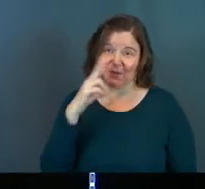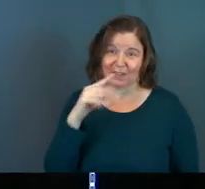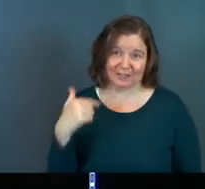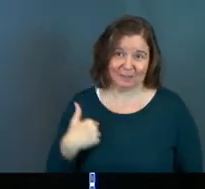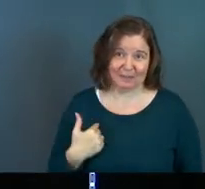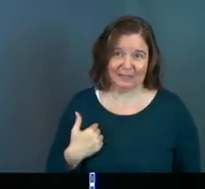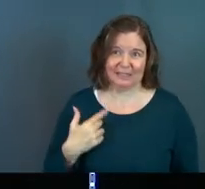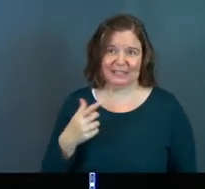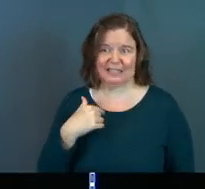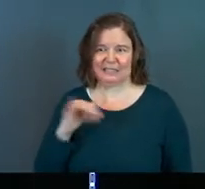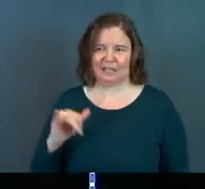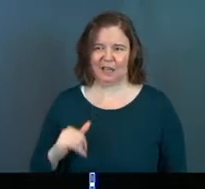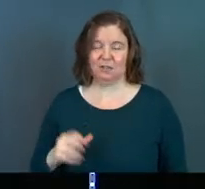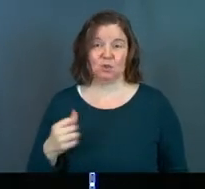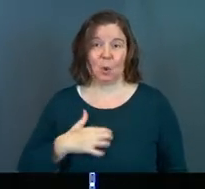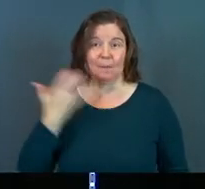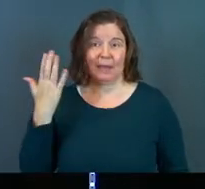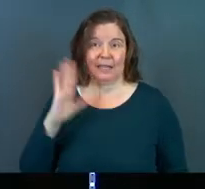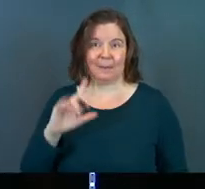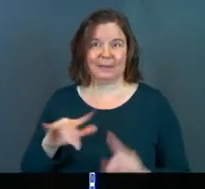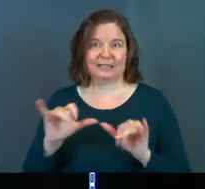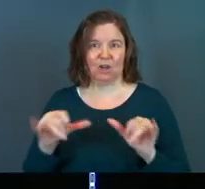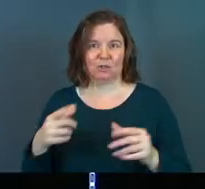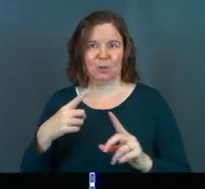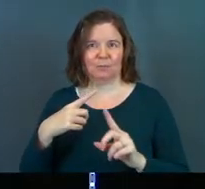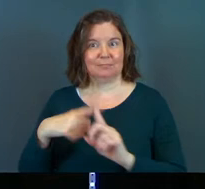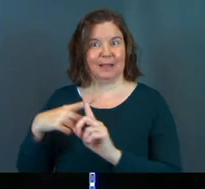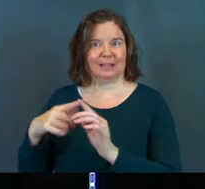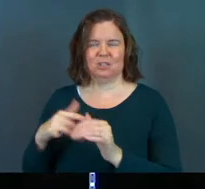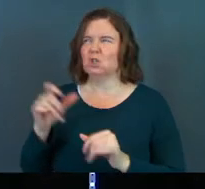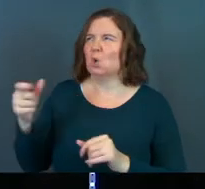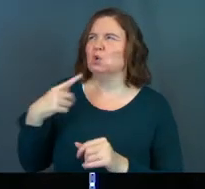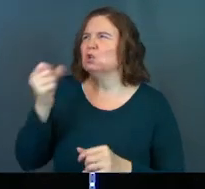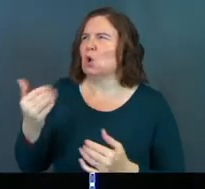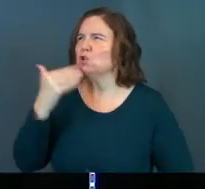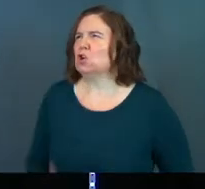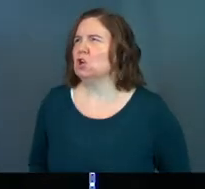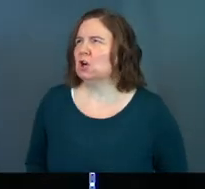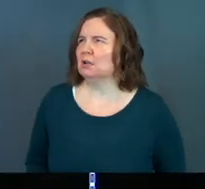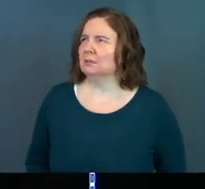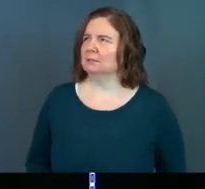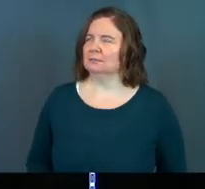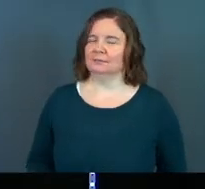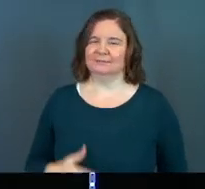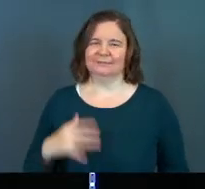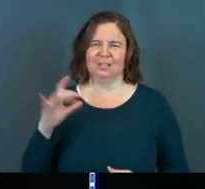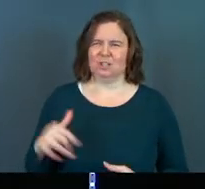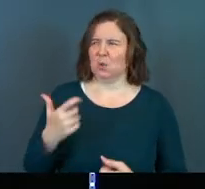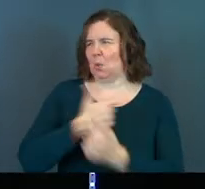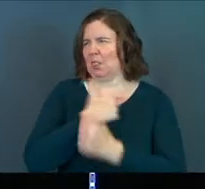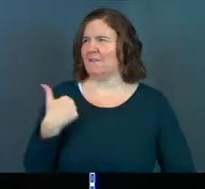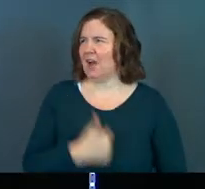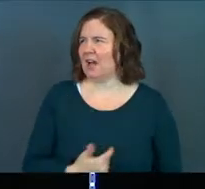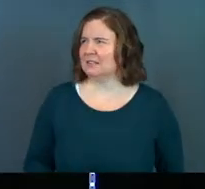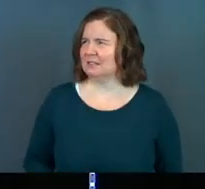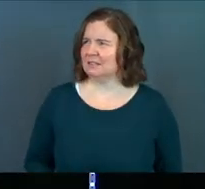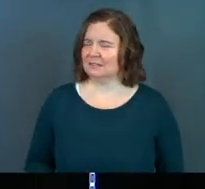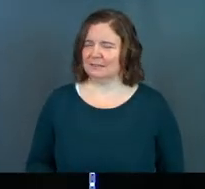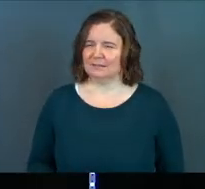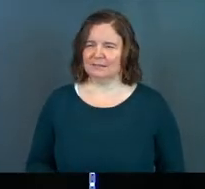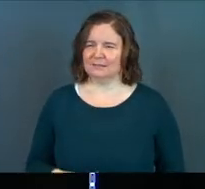funny to me. It's like, he's like so mad at God, but he's also complimenting him. Oh, you're so good. You love us.